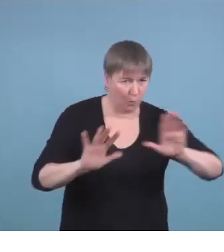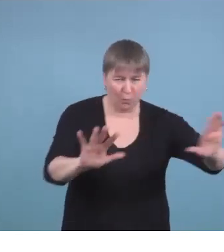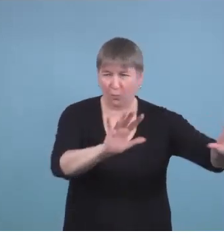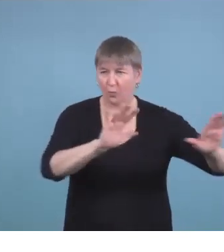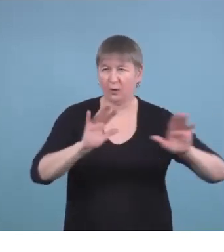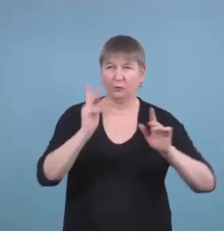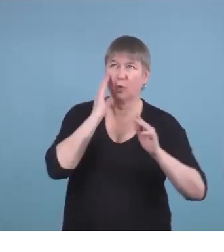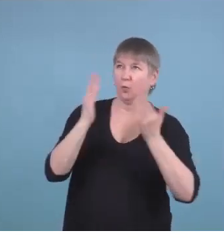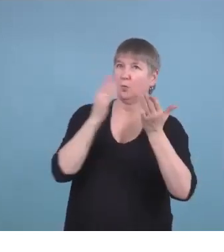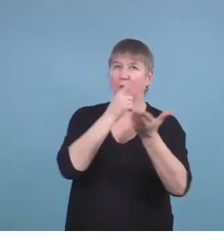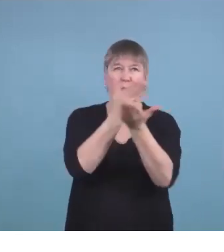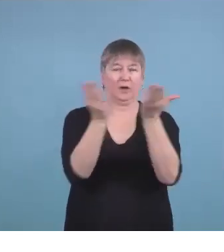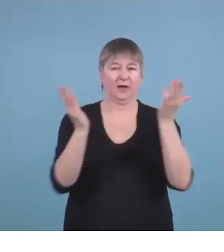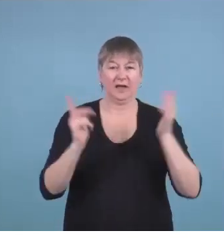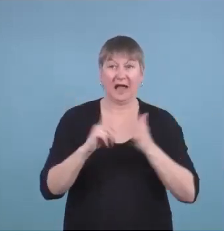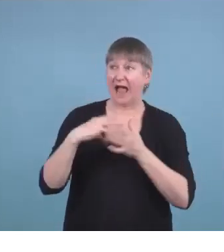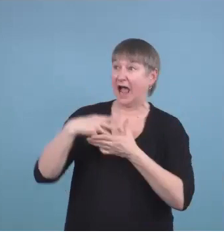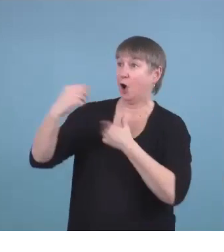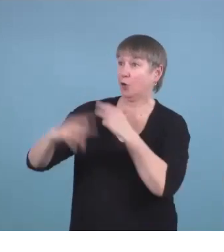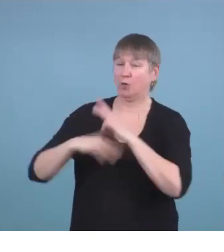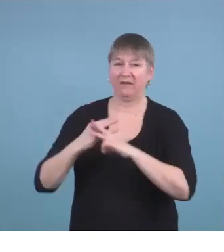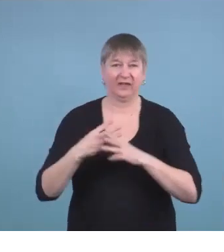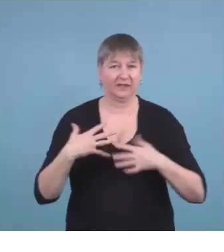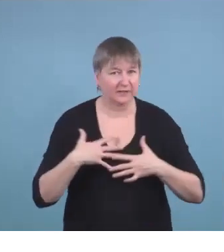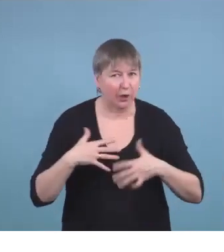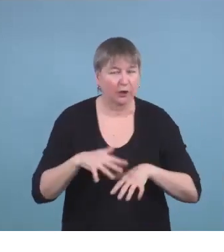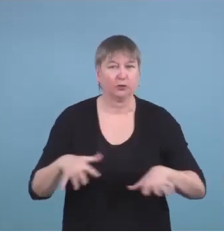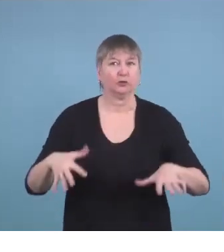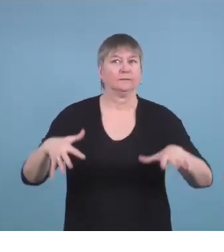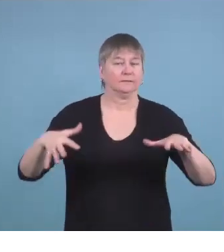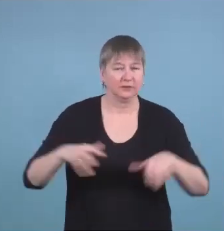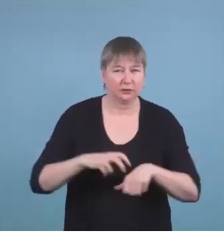And the big world is scary and they're not sure who they are or how they fit.